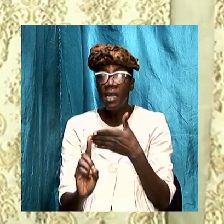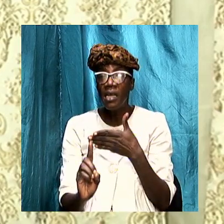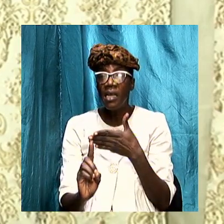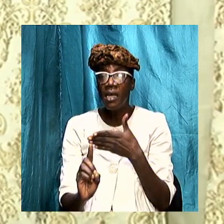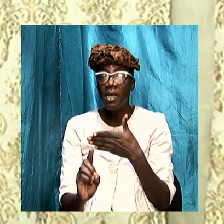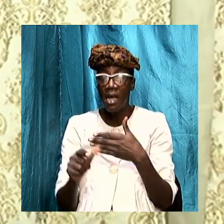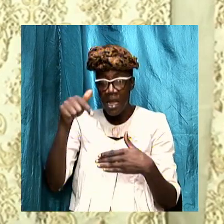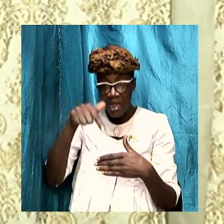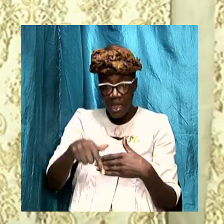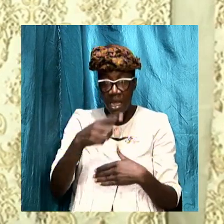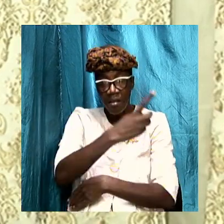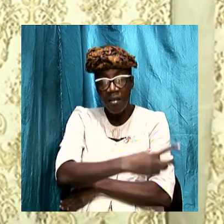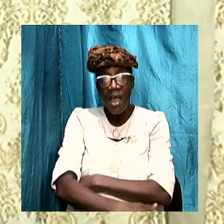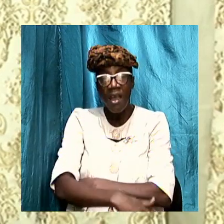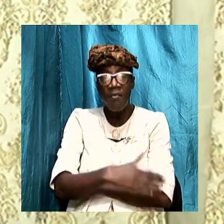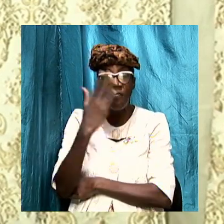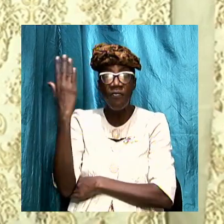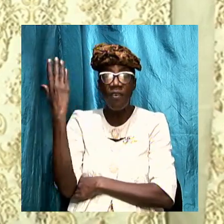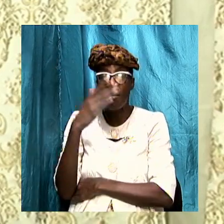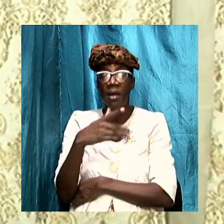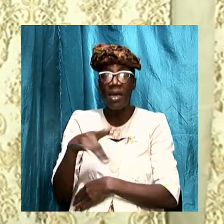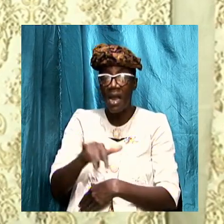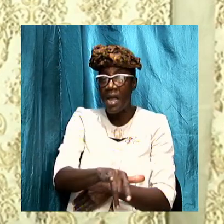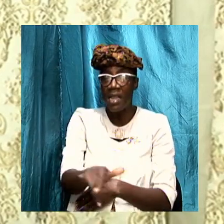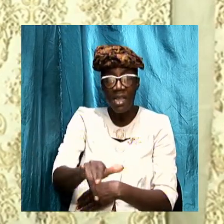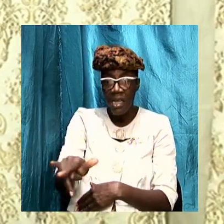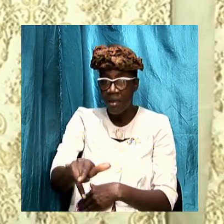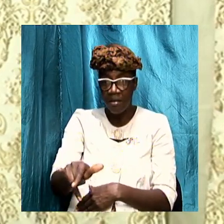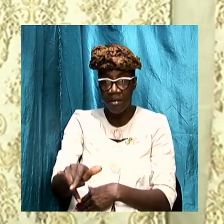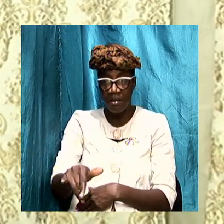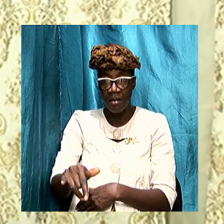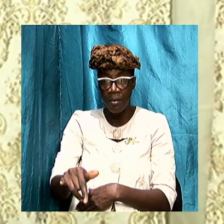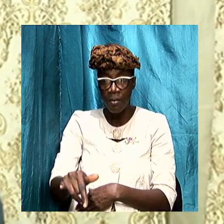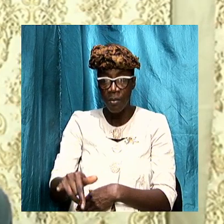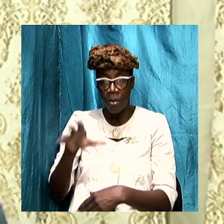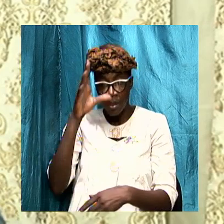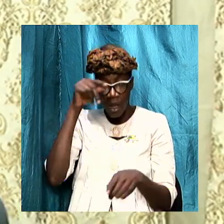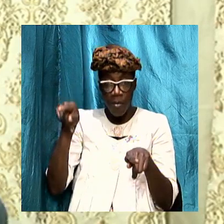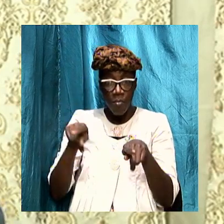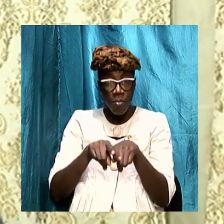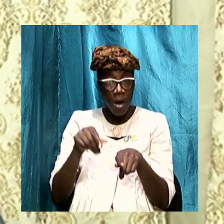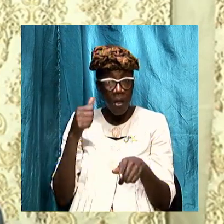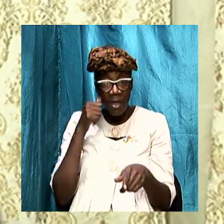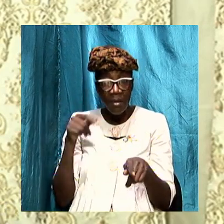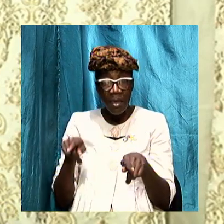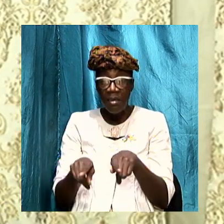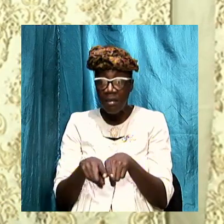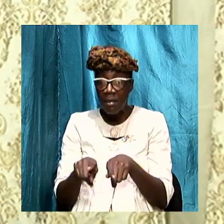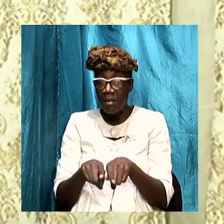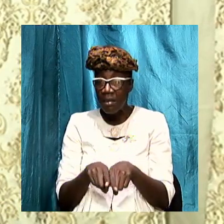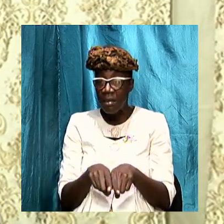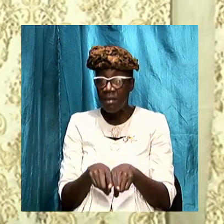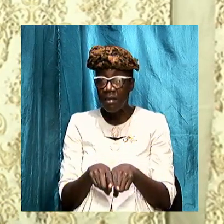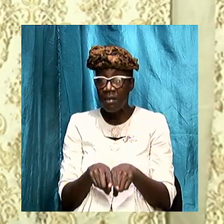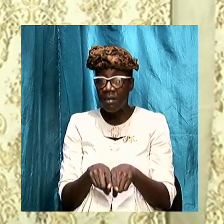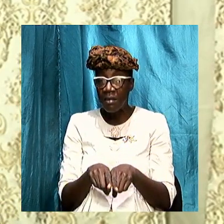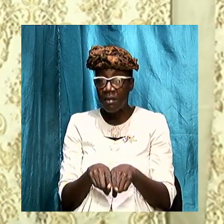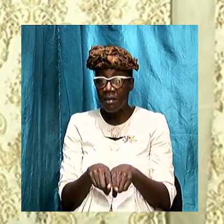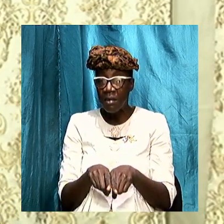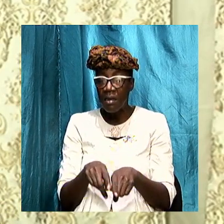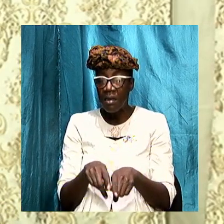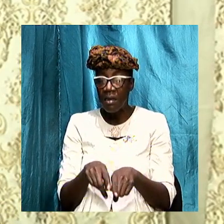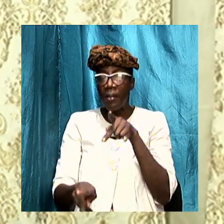environment like this that brothers and sisters saints of the most high God the